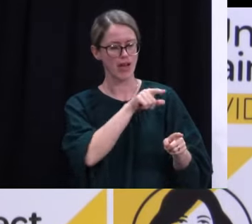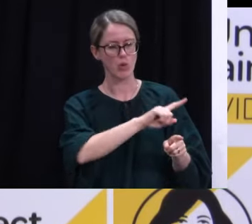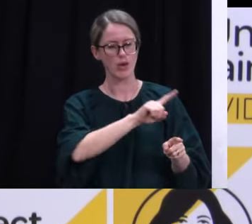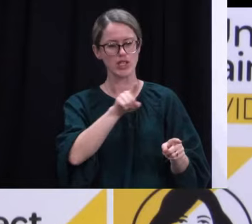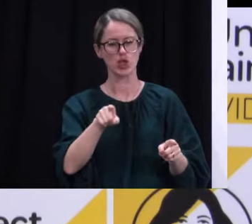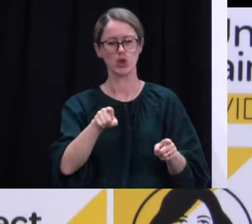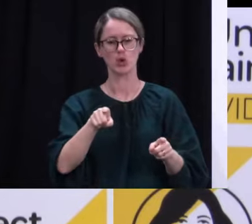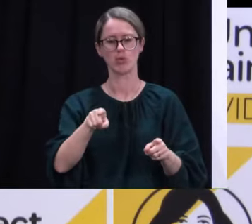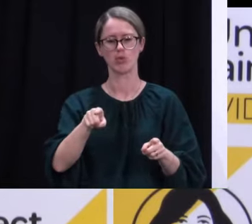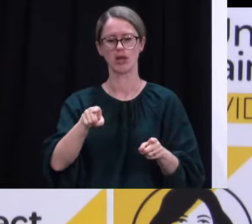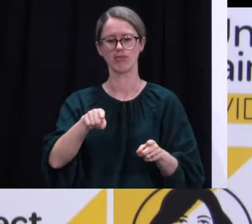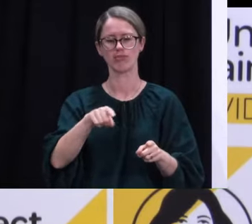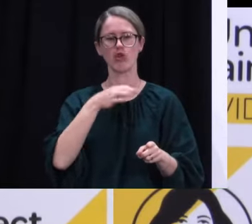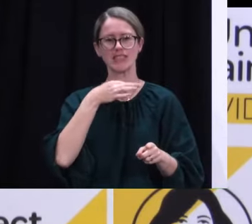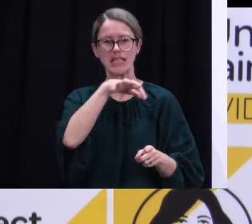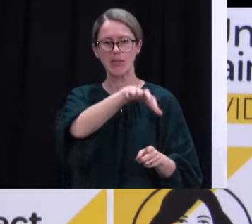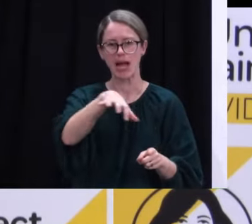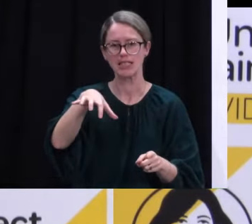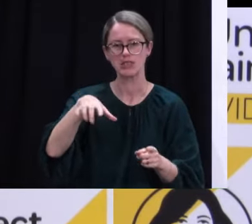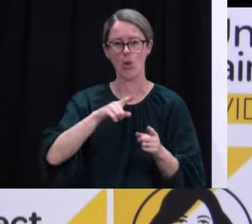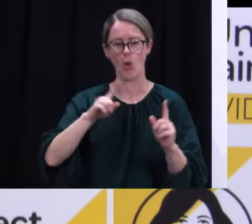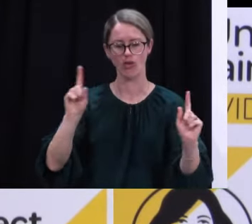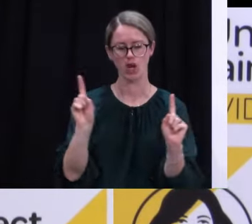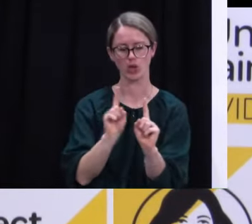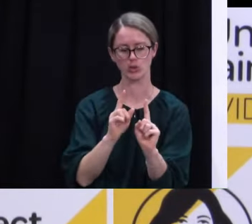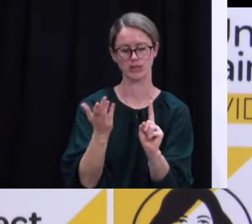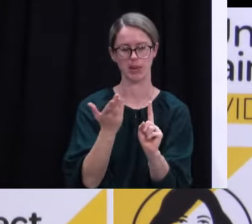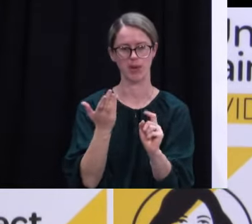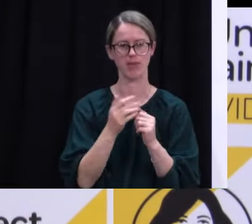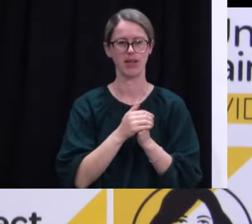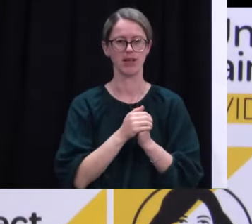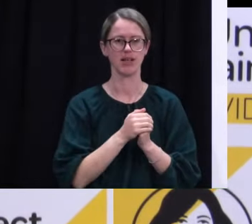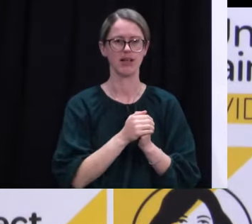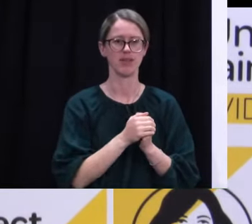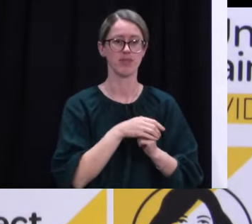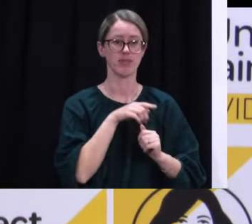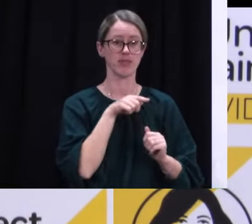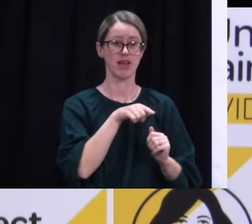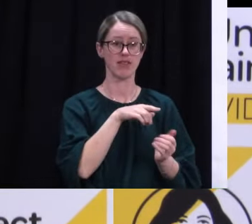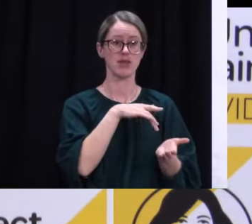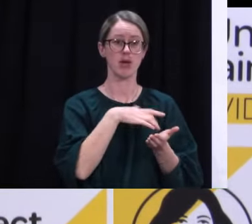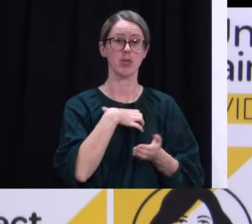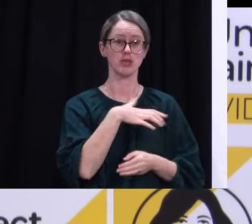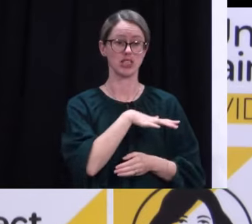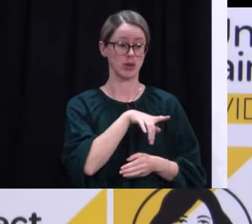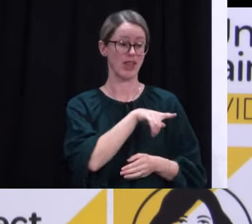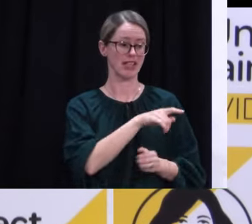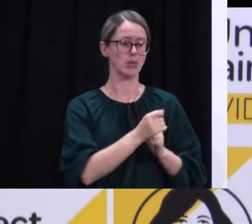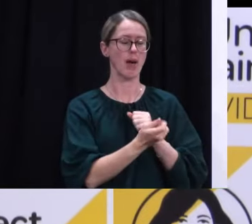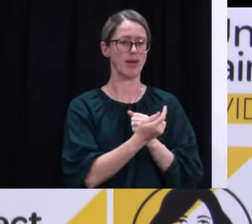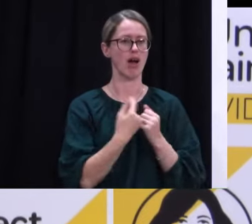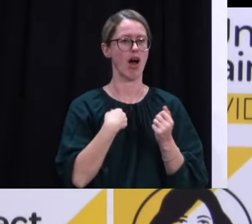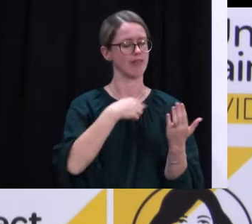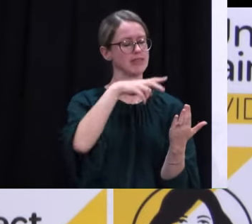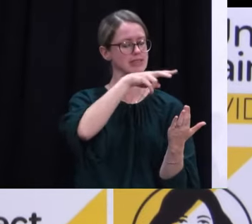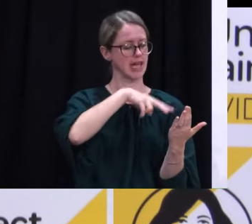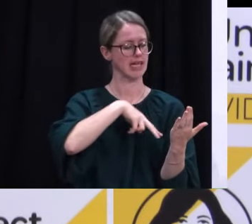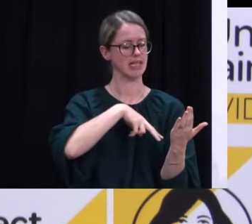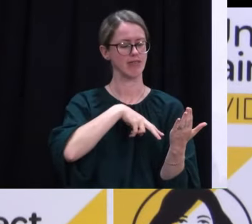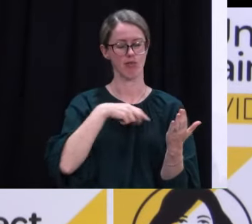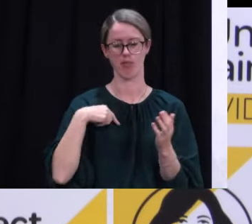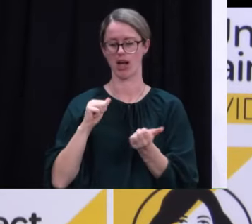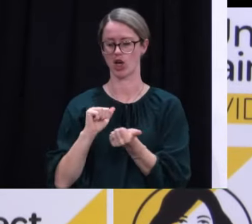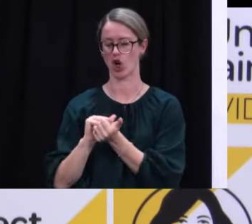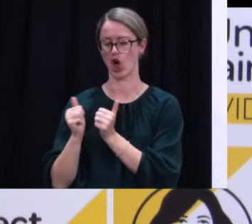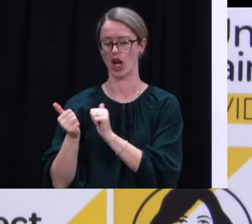or are a contact of a case. And in the case of this Middlemore situation, that's exactly what happened. And I've actually seen from my